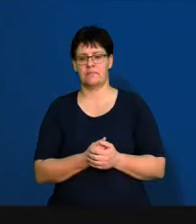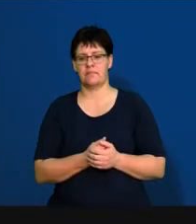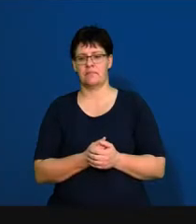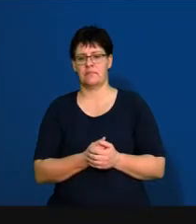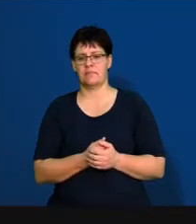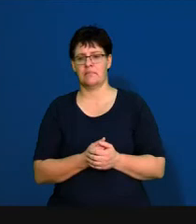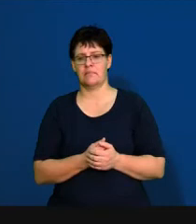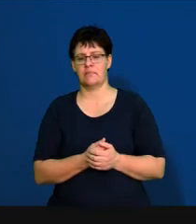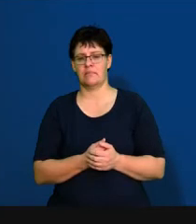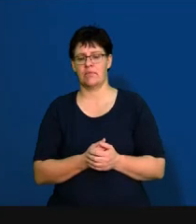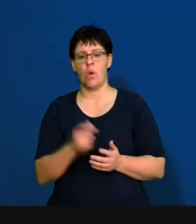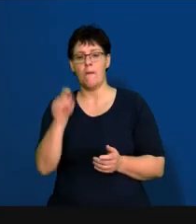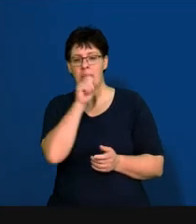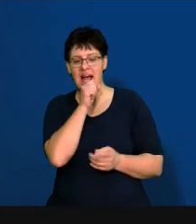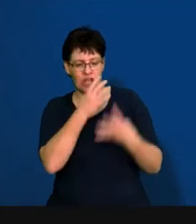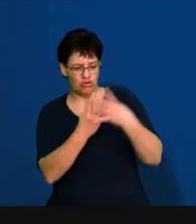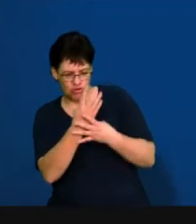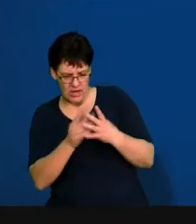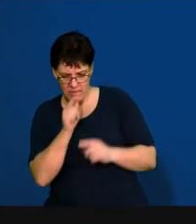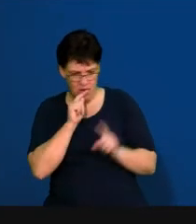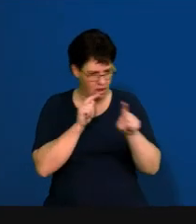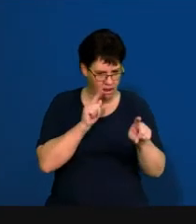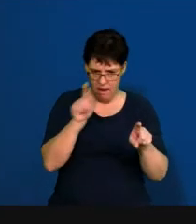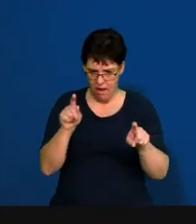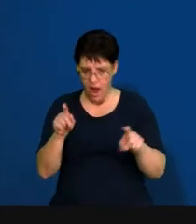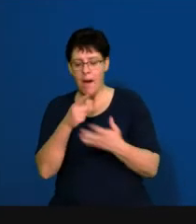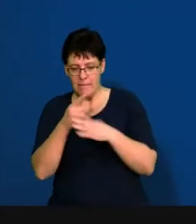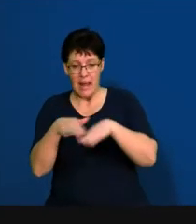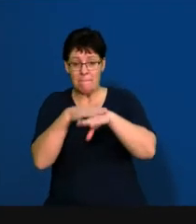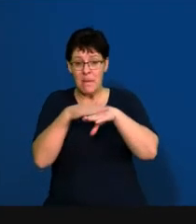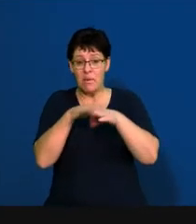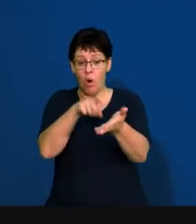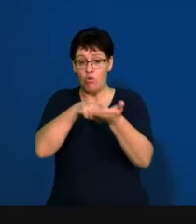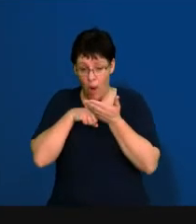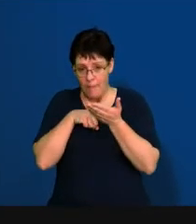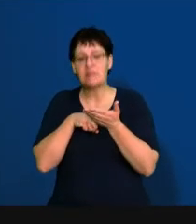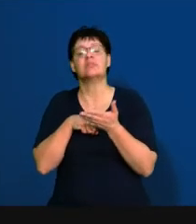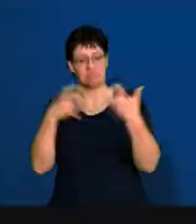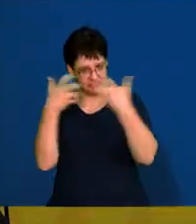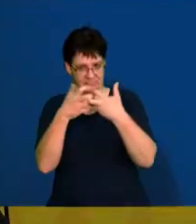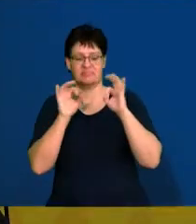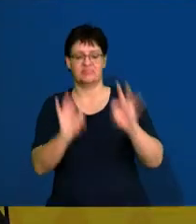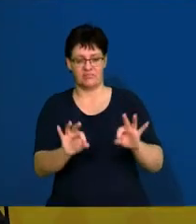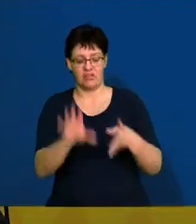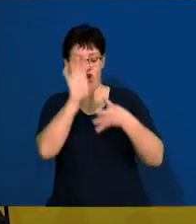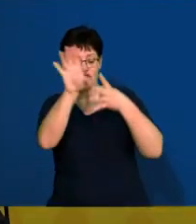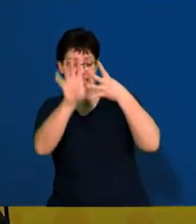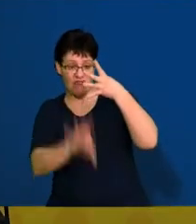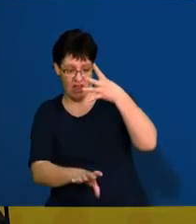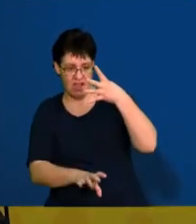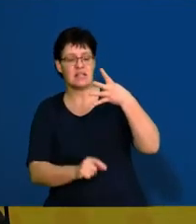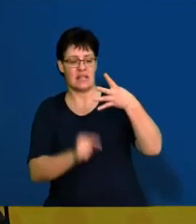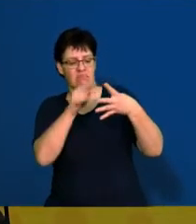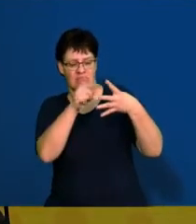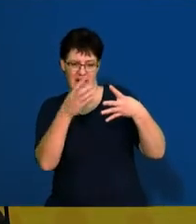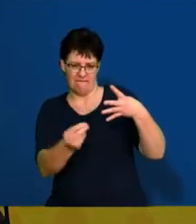All right, we have to use screen and determine which applicants meet the minimum job requirements. So, according to our criteria, say,